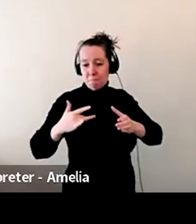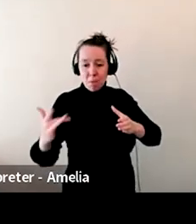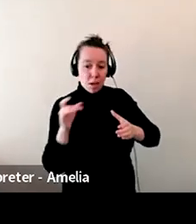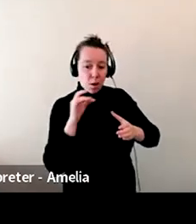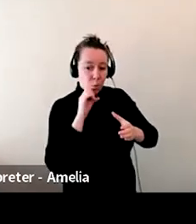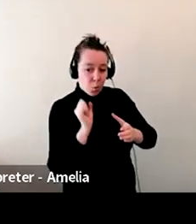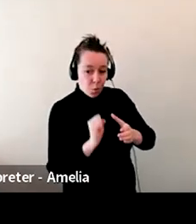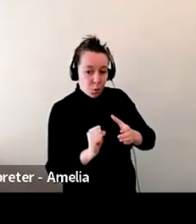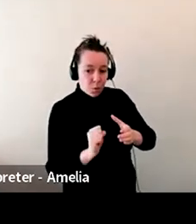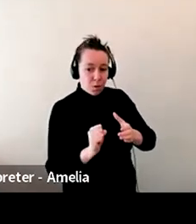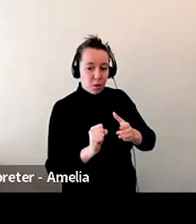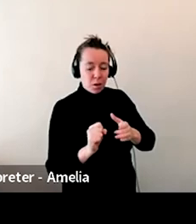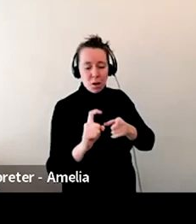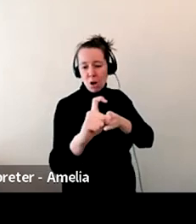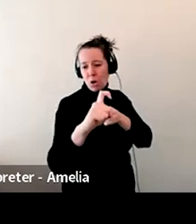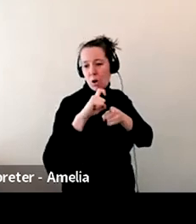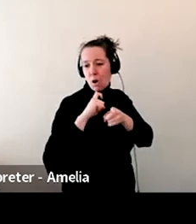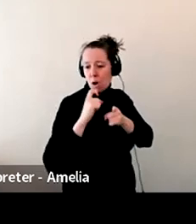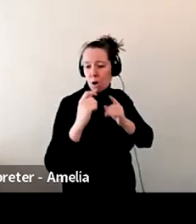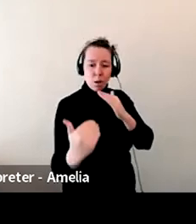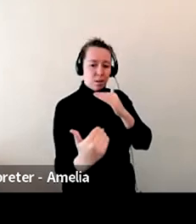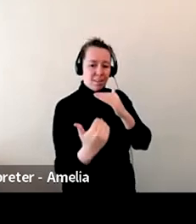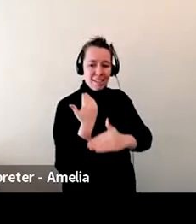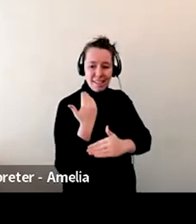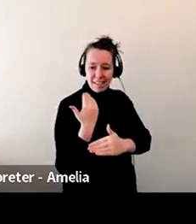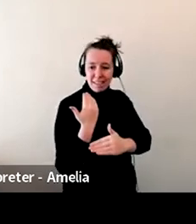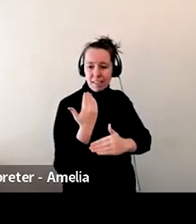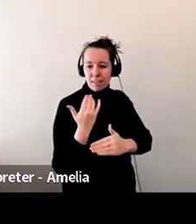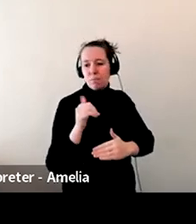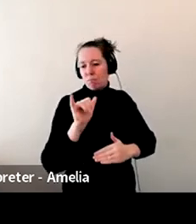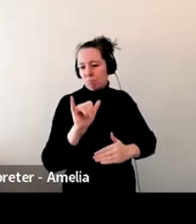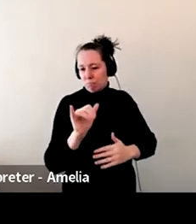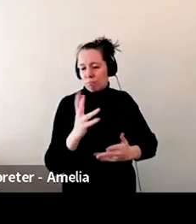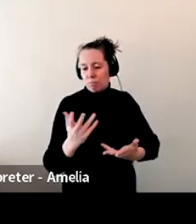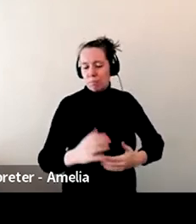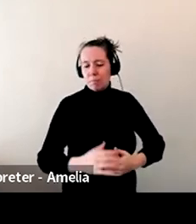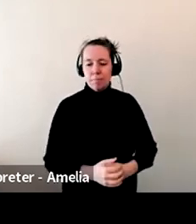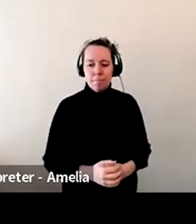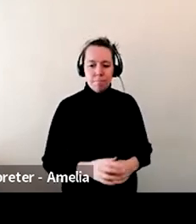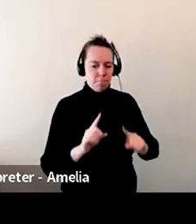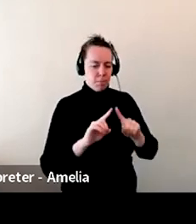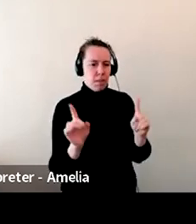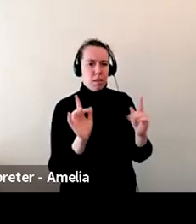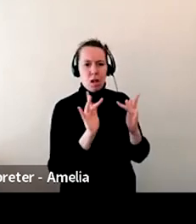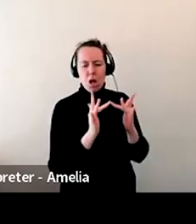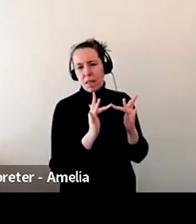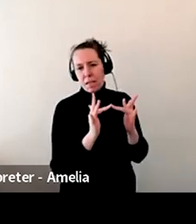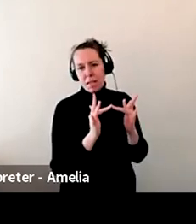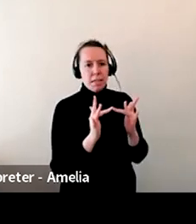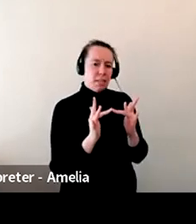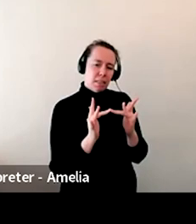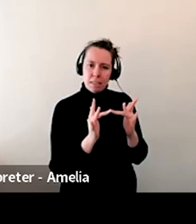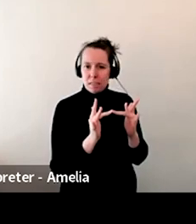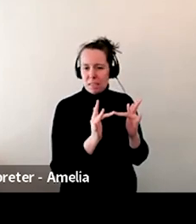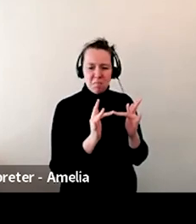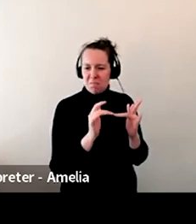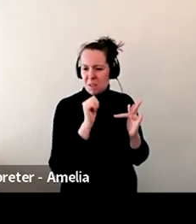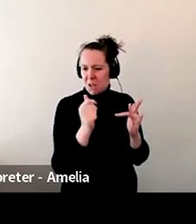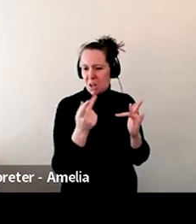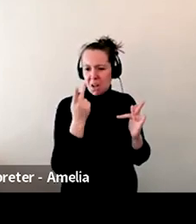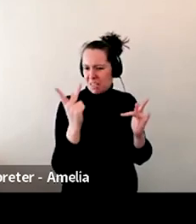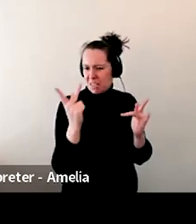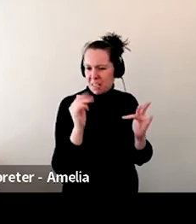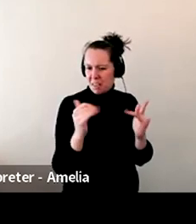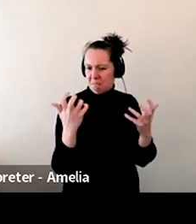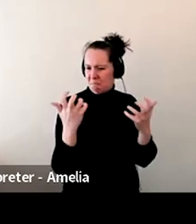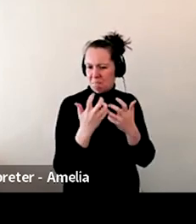or they'll come in and order it. Um, but not, not that doesn't translate into online sales.